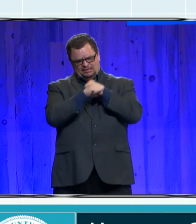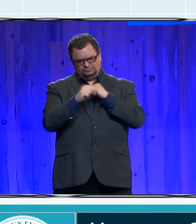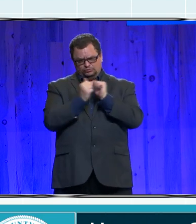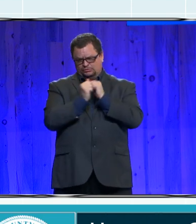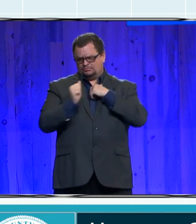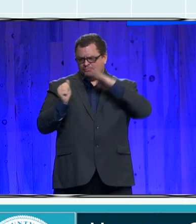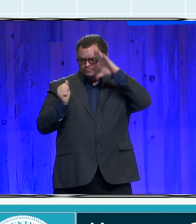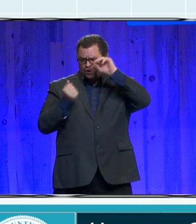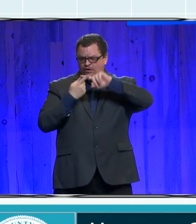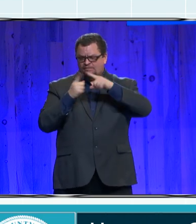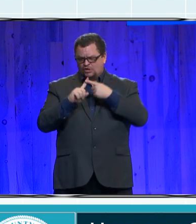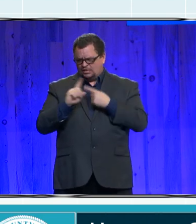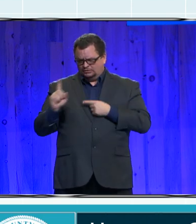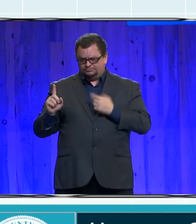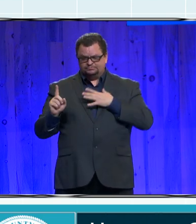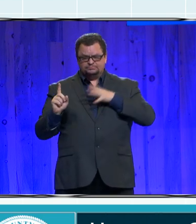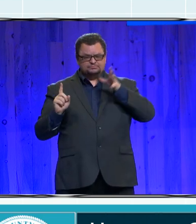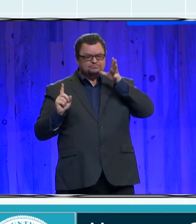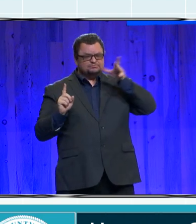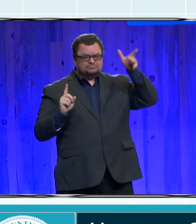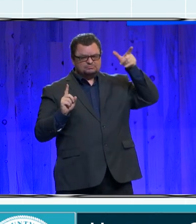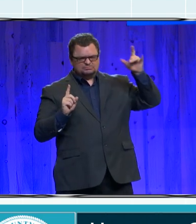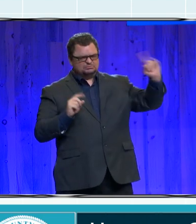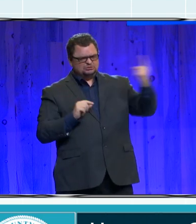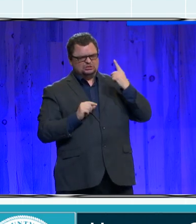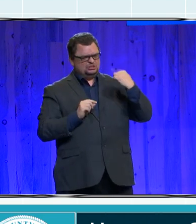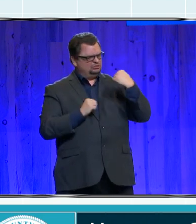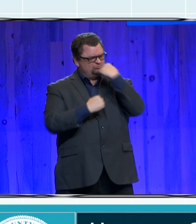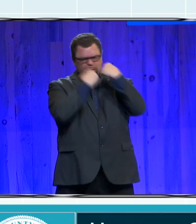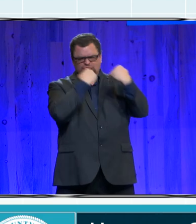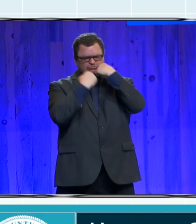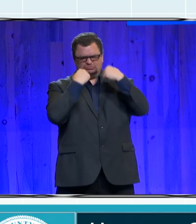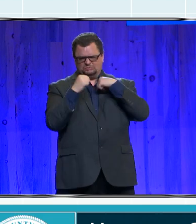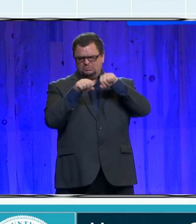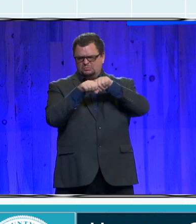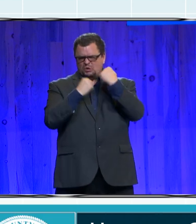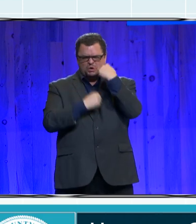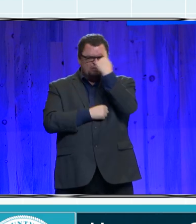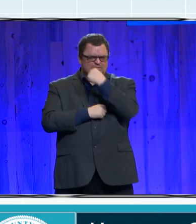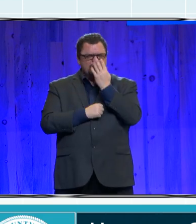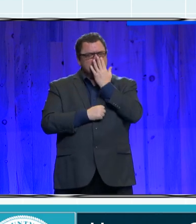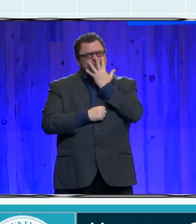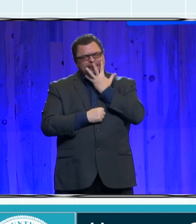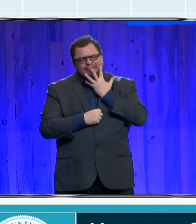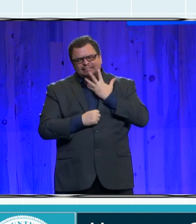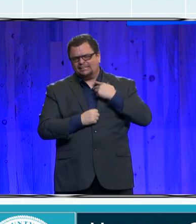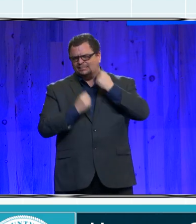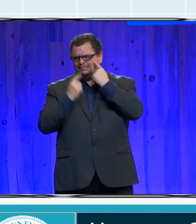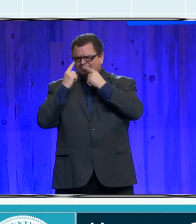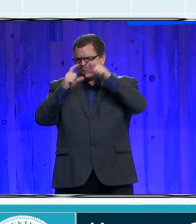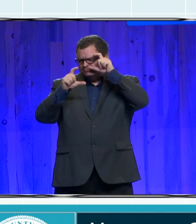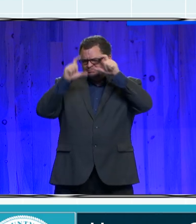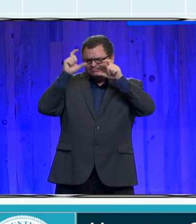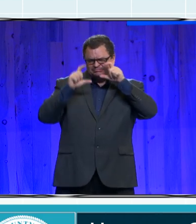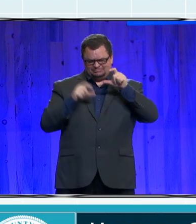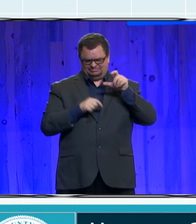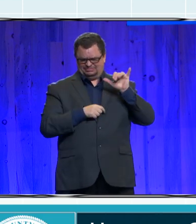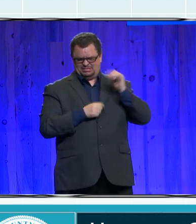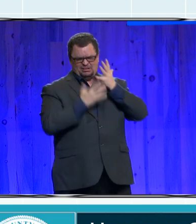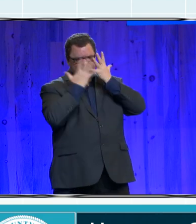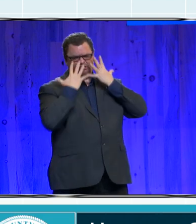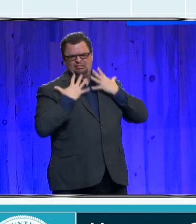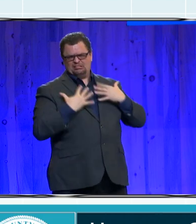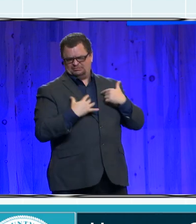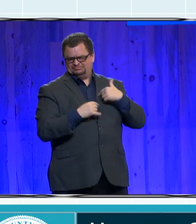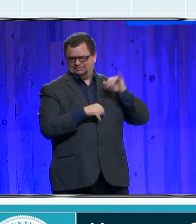crying hysterically and throwing things. I had called my best friend's mom at the time and said, I really need